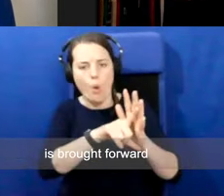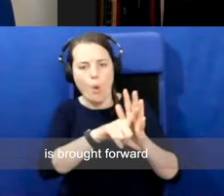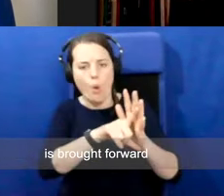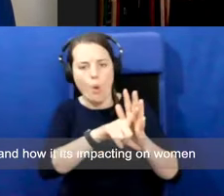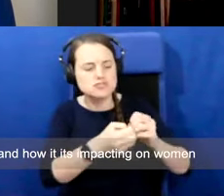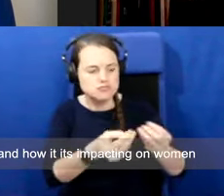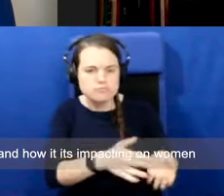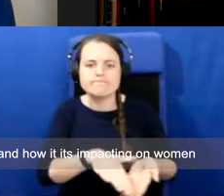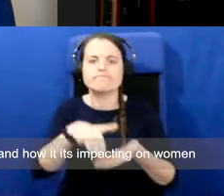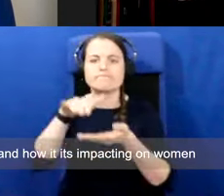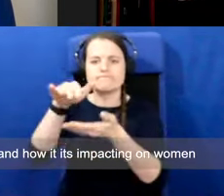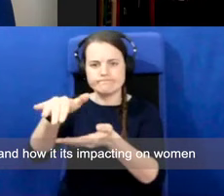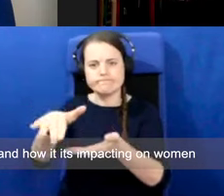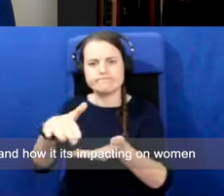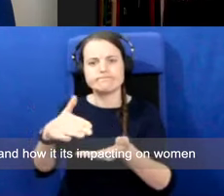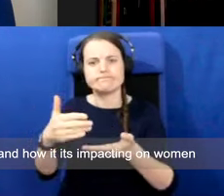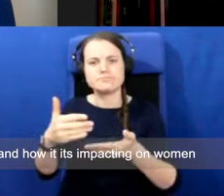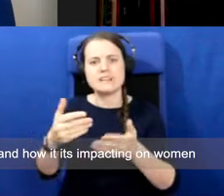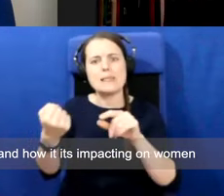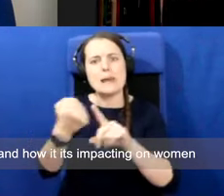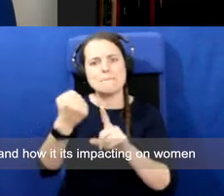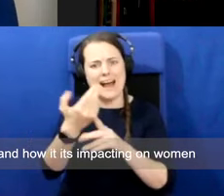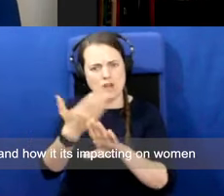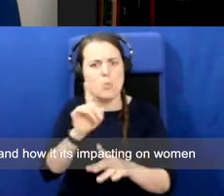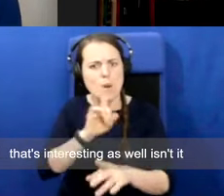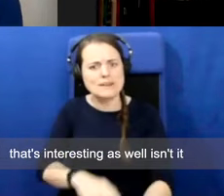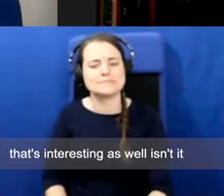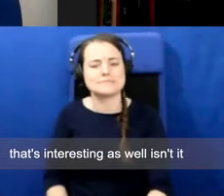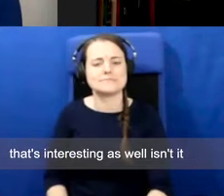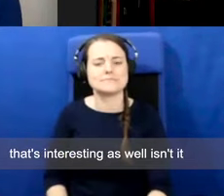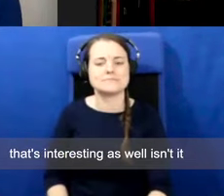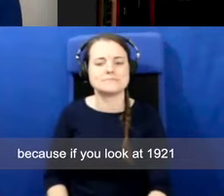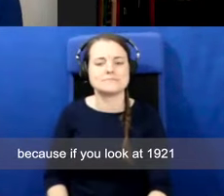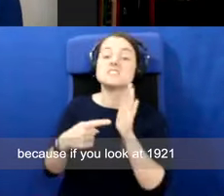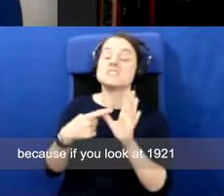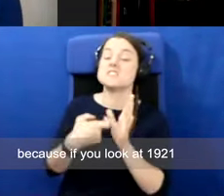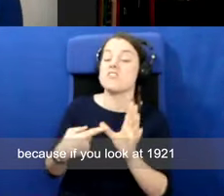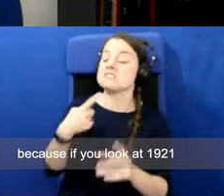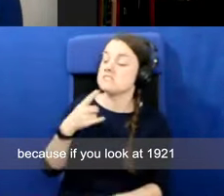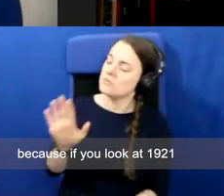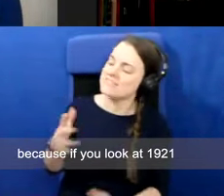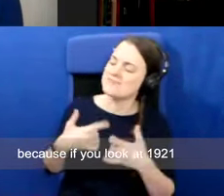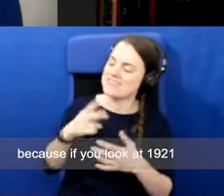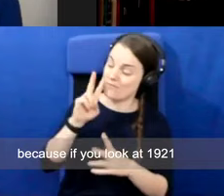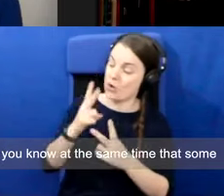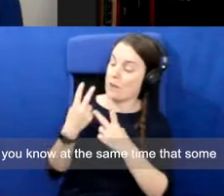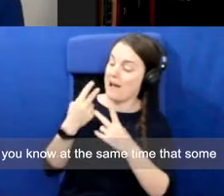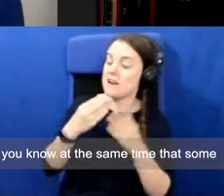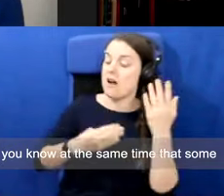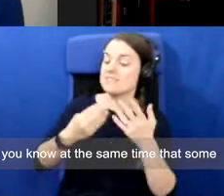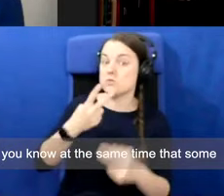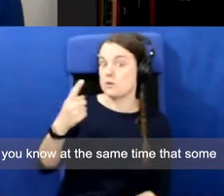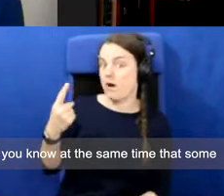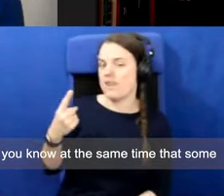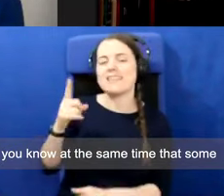its impact on women. And it's interesting as well, isn't it? Because if you look at 1921 and, you know, at the same time that